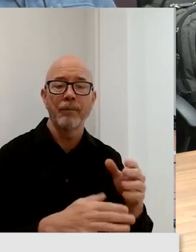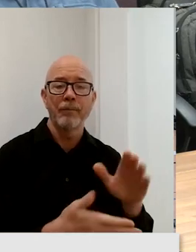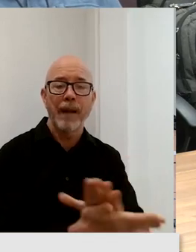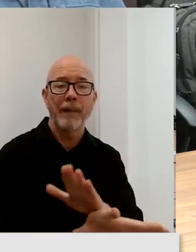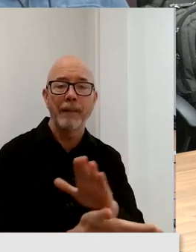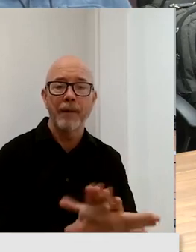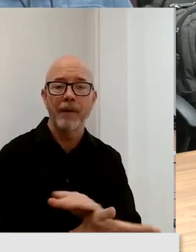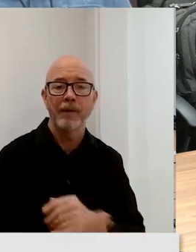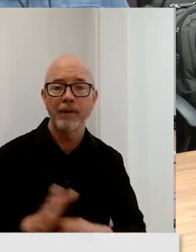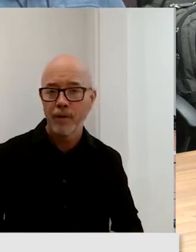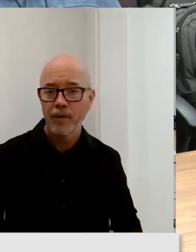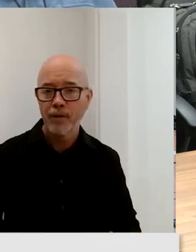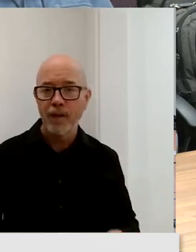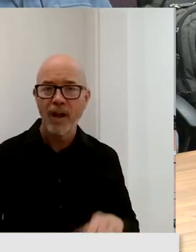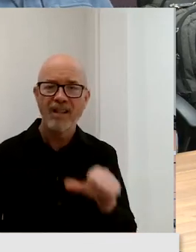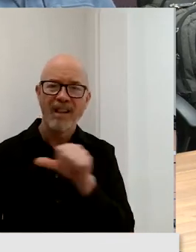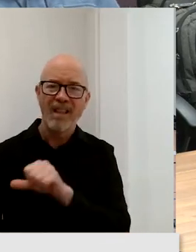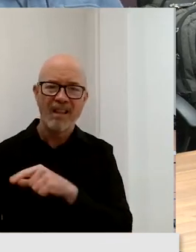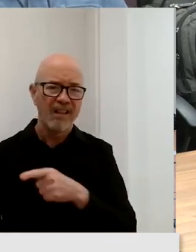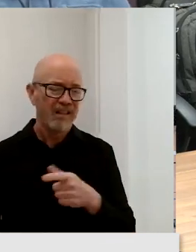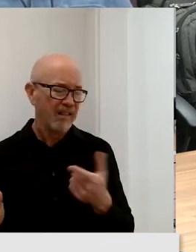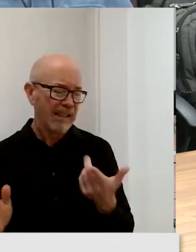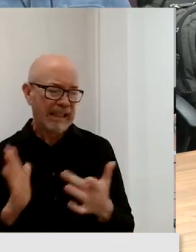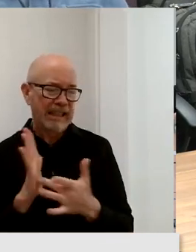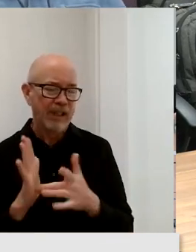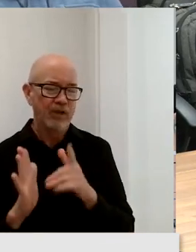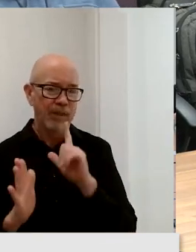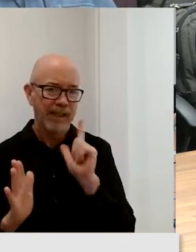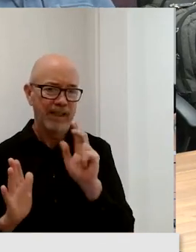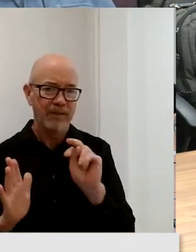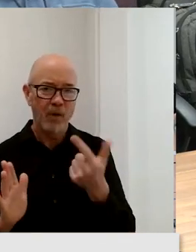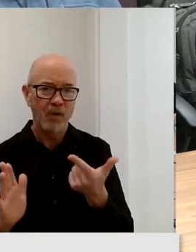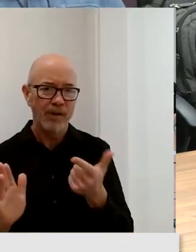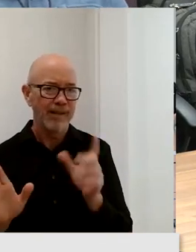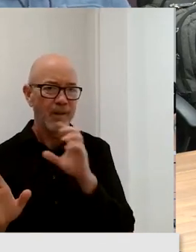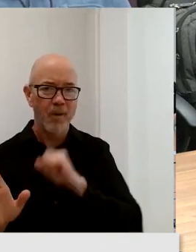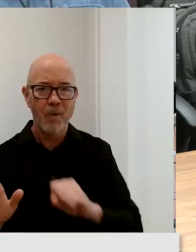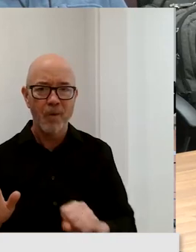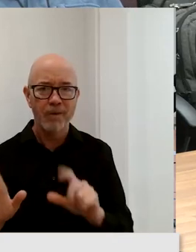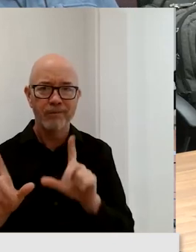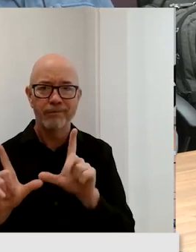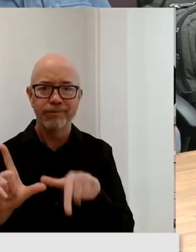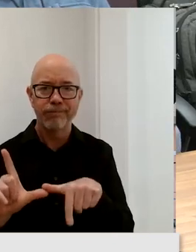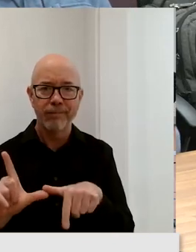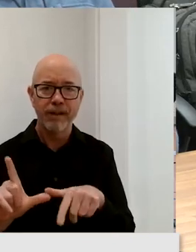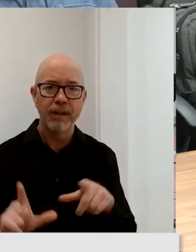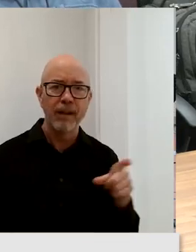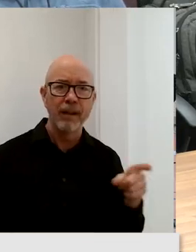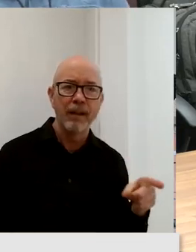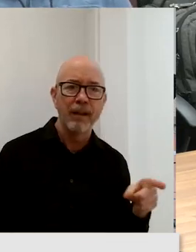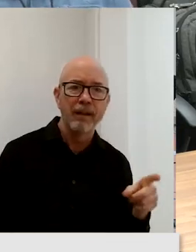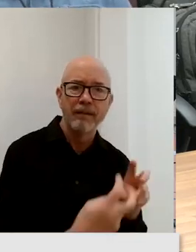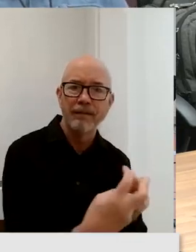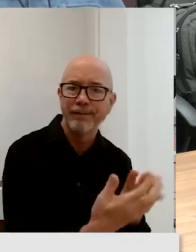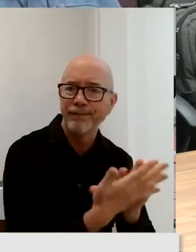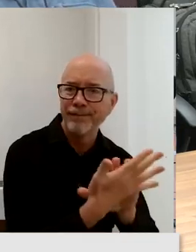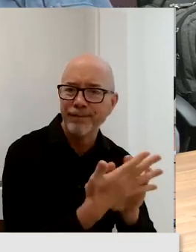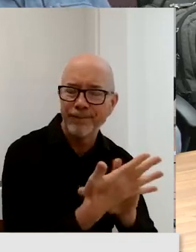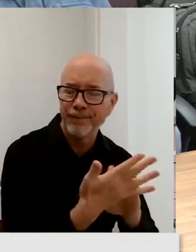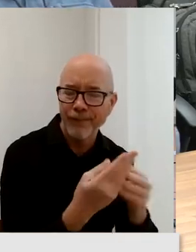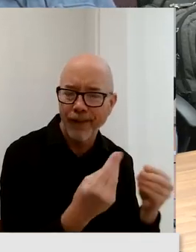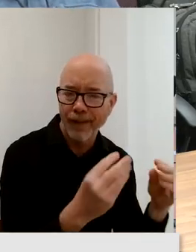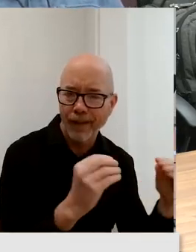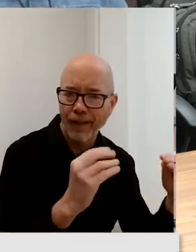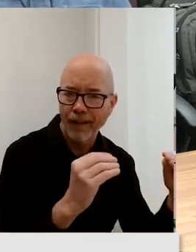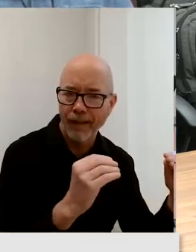really obsolete near the end. So a few of those are interesting work. I work for a company in the movies kingdom. I mean,